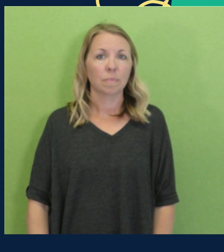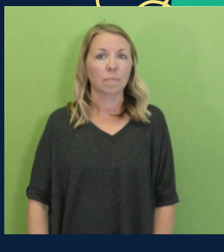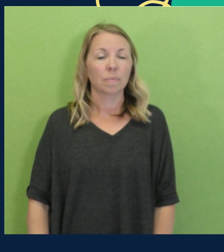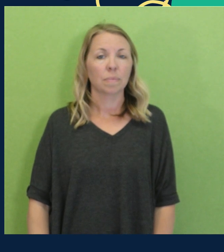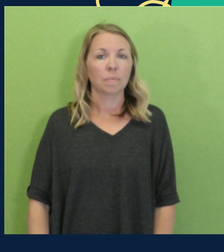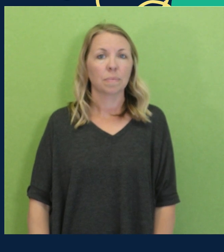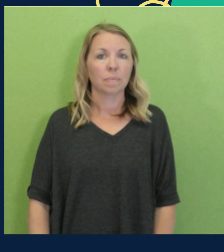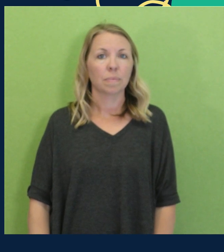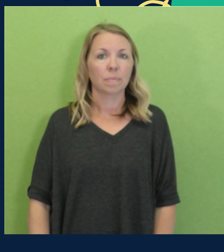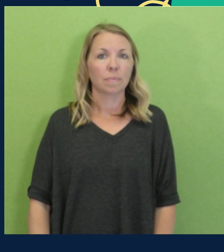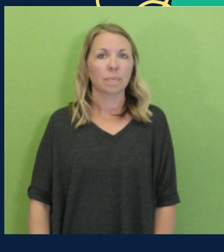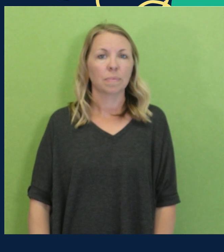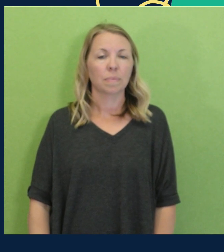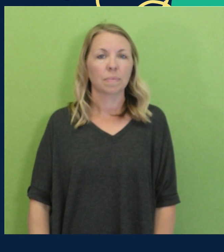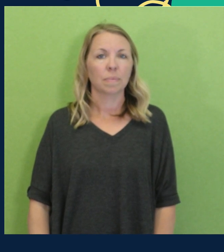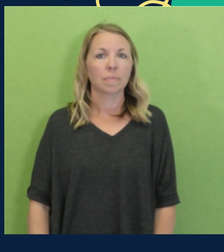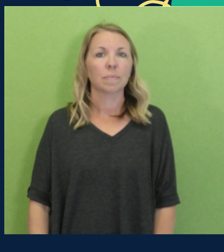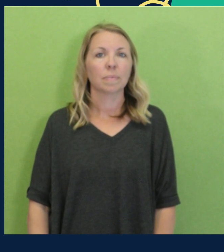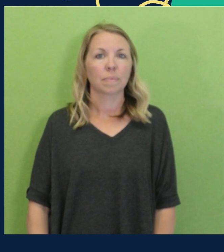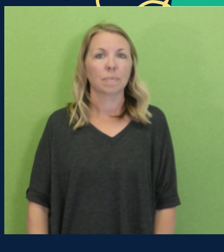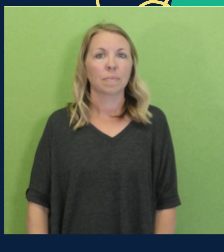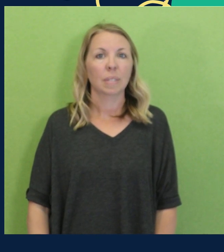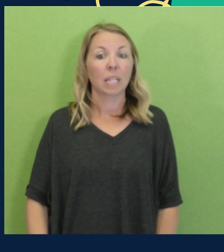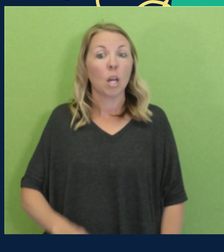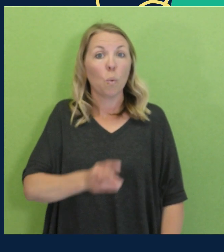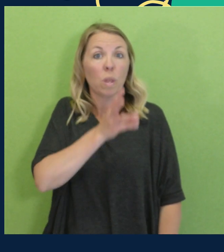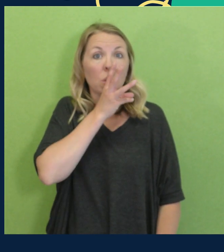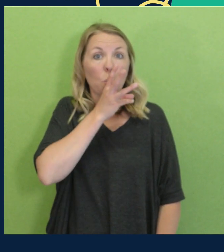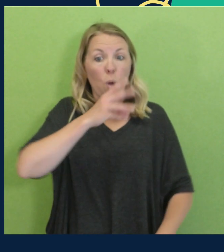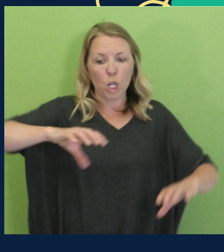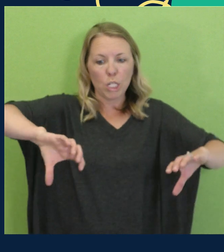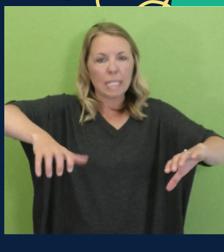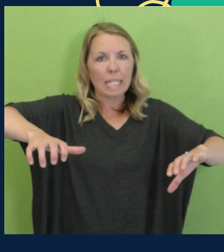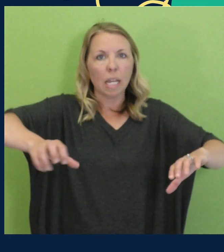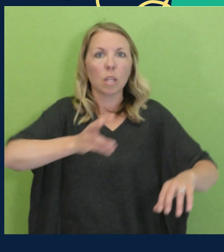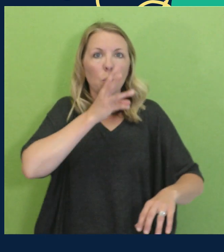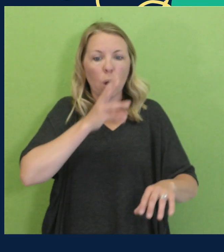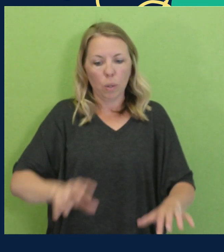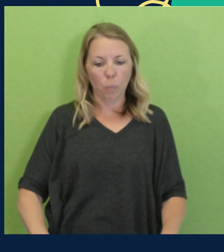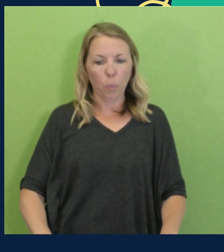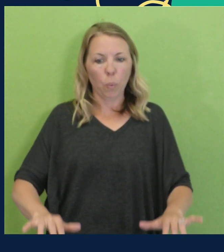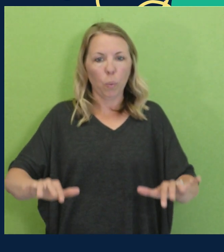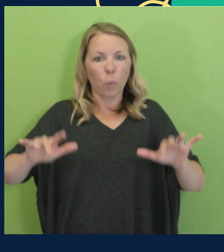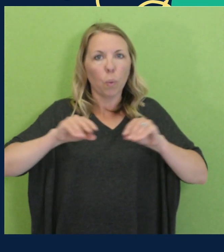You flooded the house when you played in the sink.